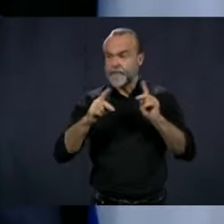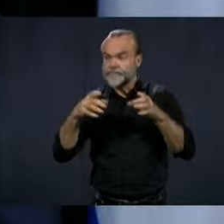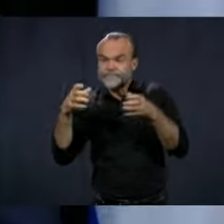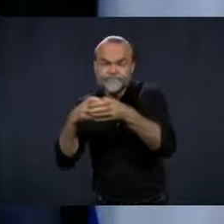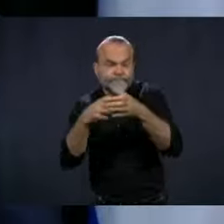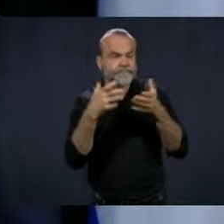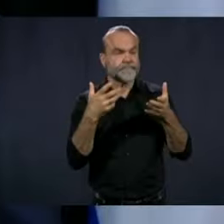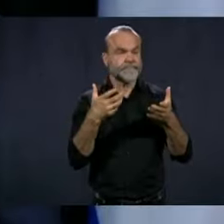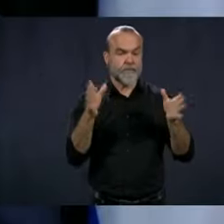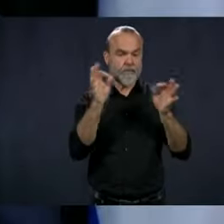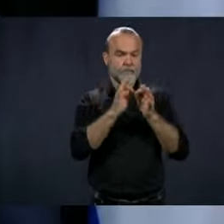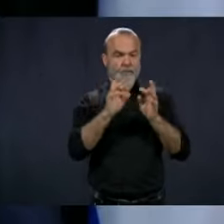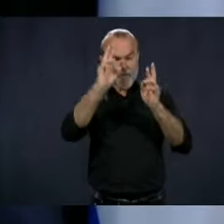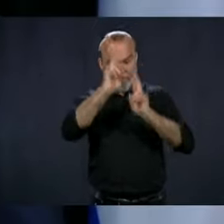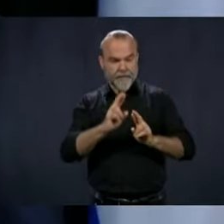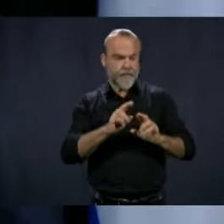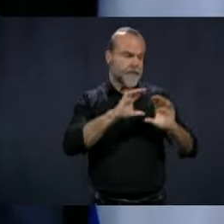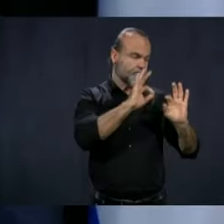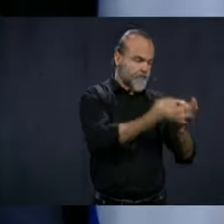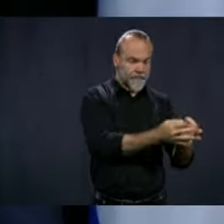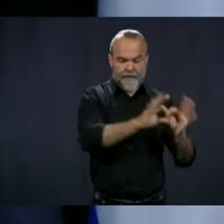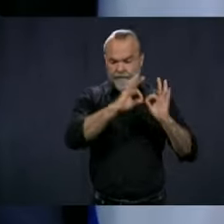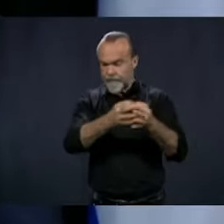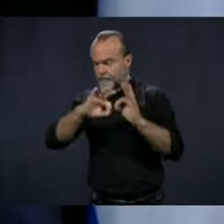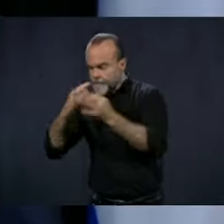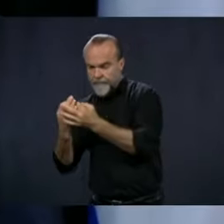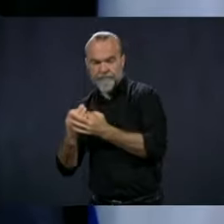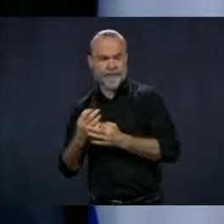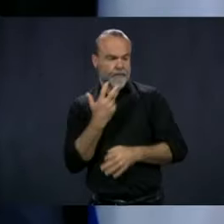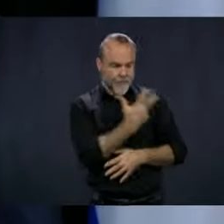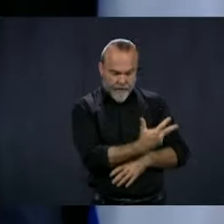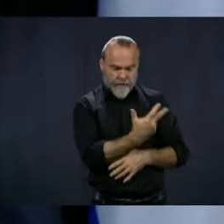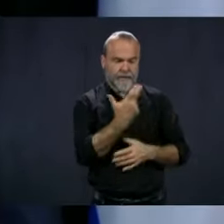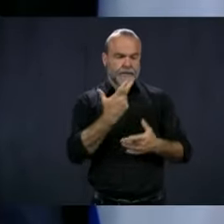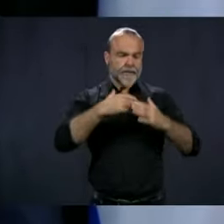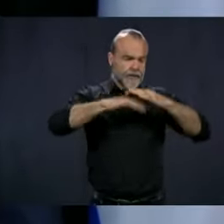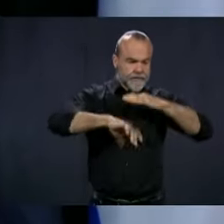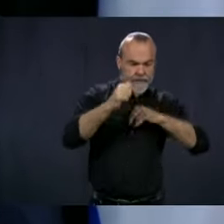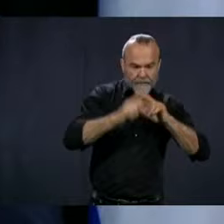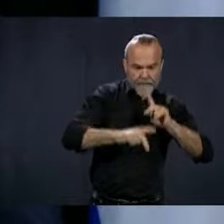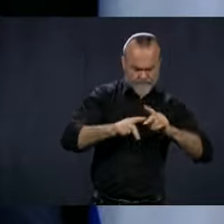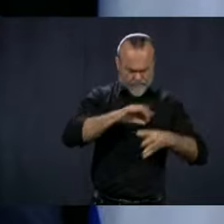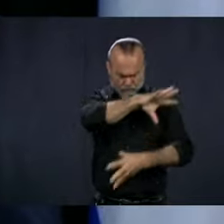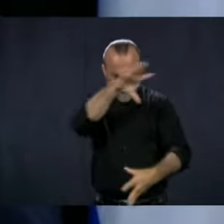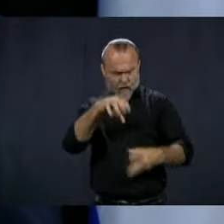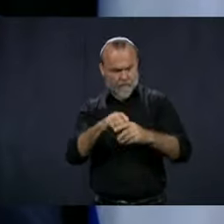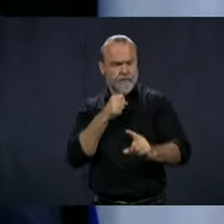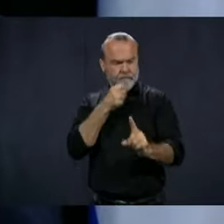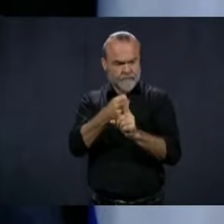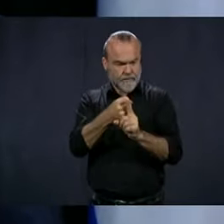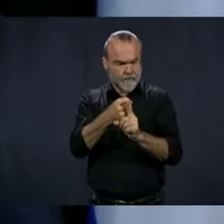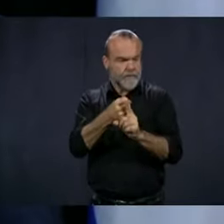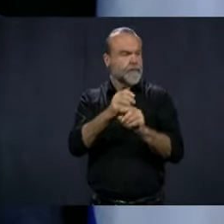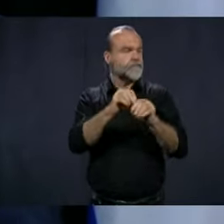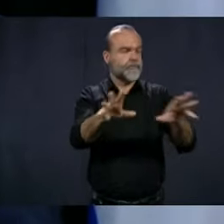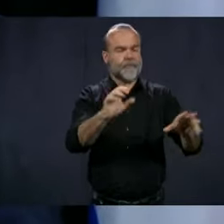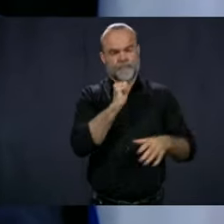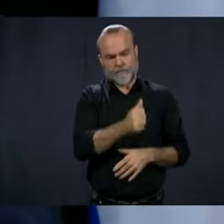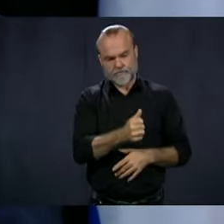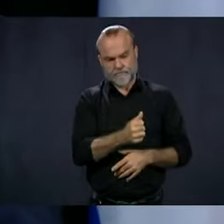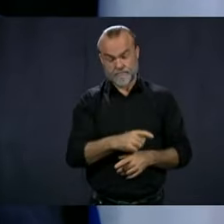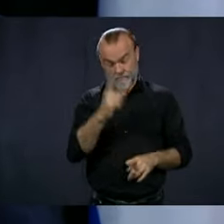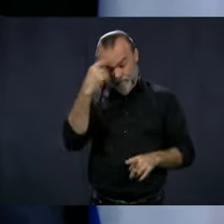respecting three families, less than 10 persons and everything, could have a tremendous impact on the local transmission. There is a high density